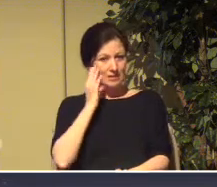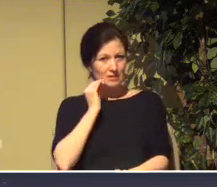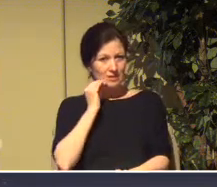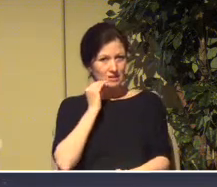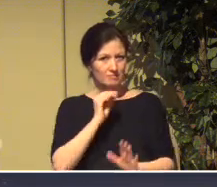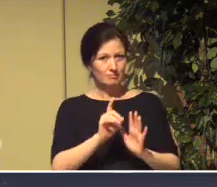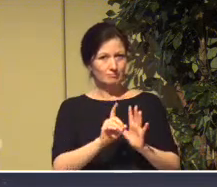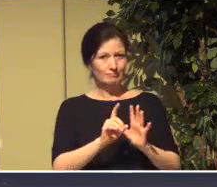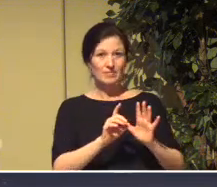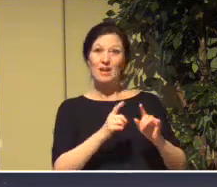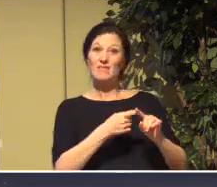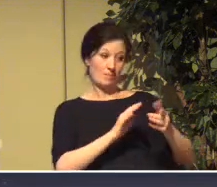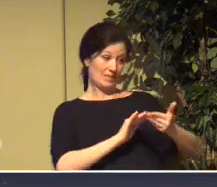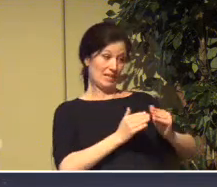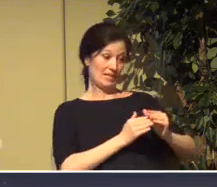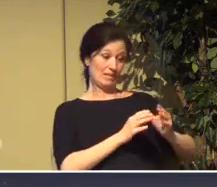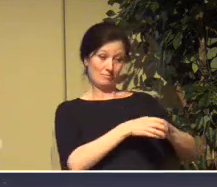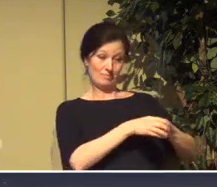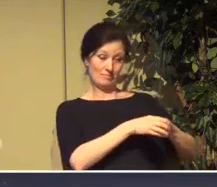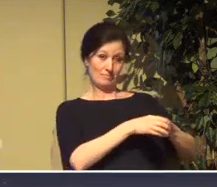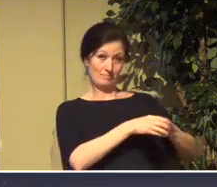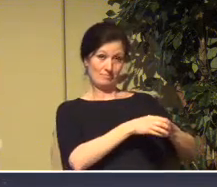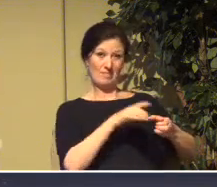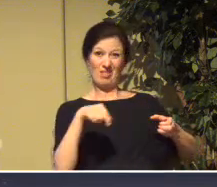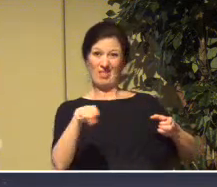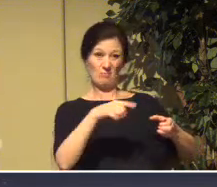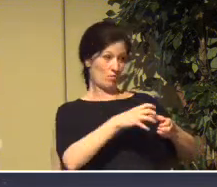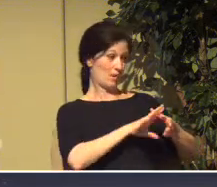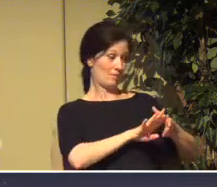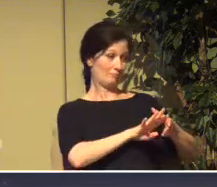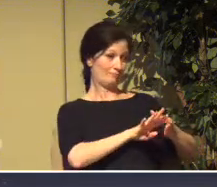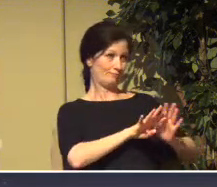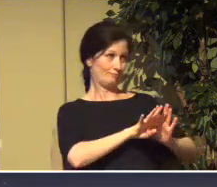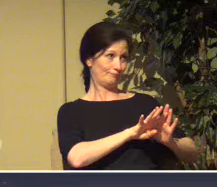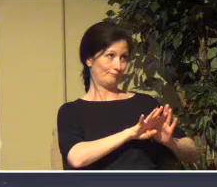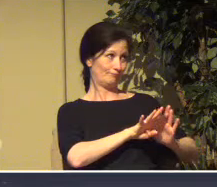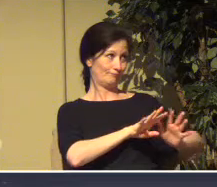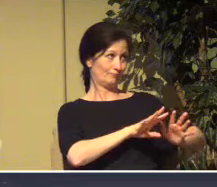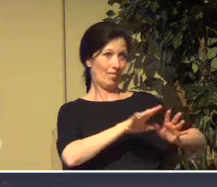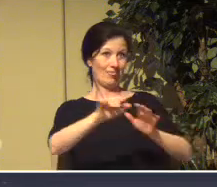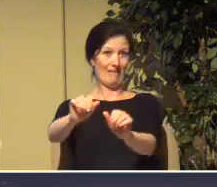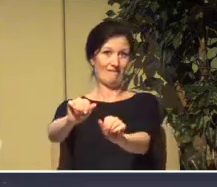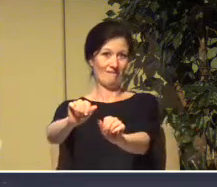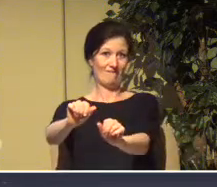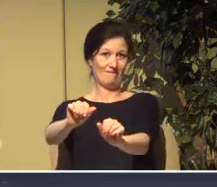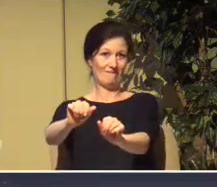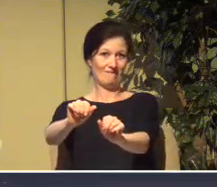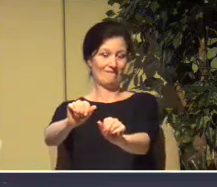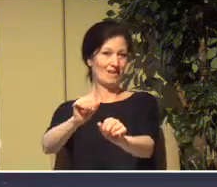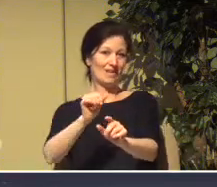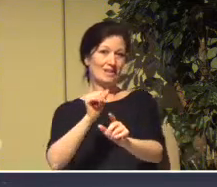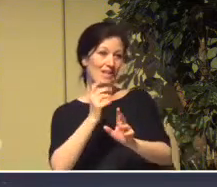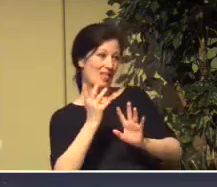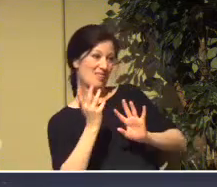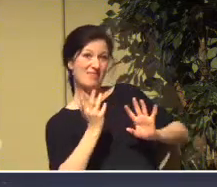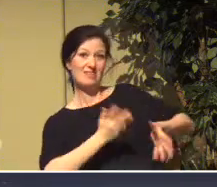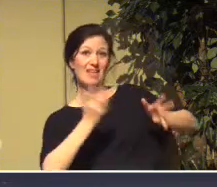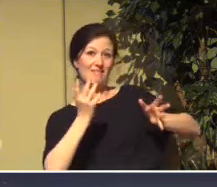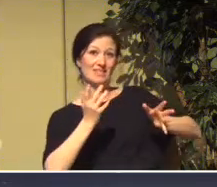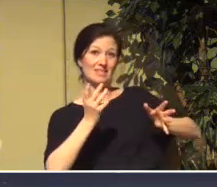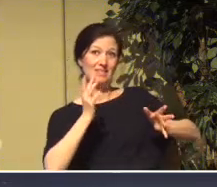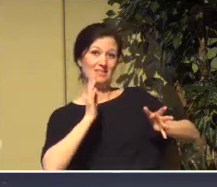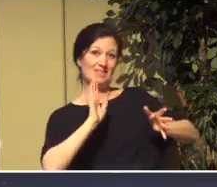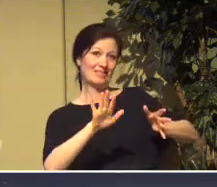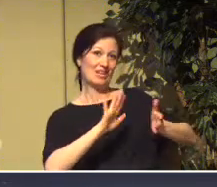Jerusalem to a foreign land. They were no longer in the land that God had given them. And Jerusalem was where the